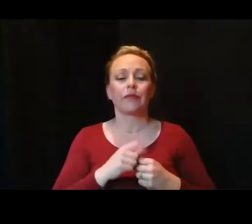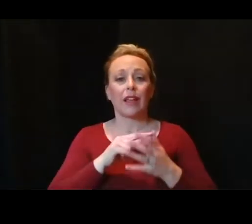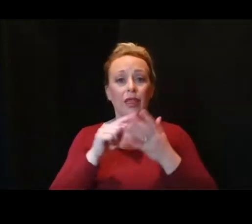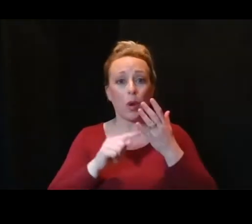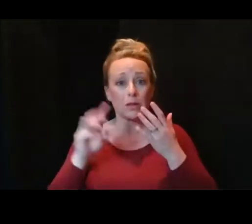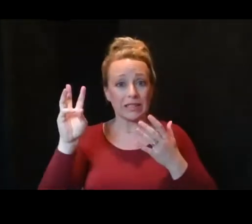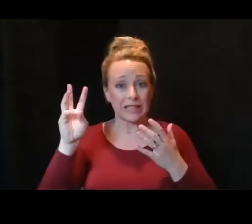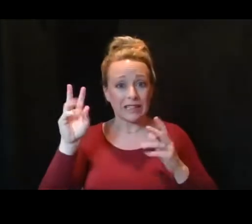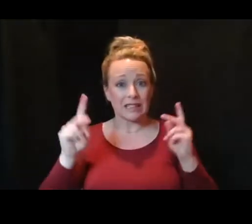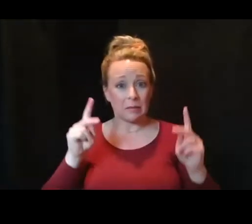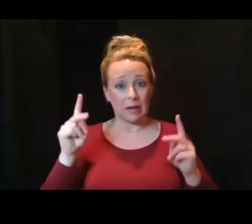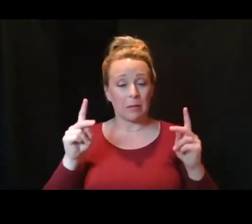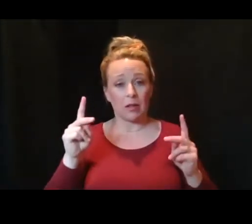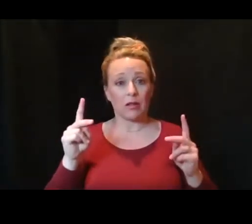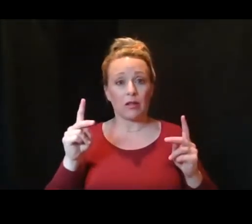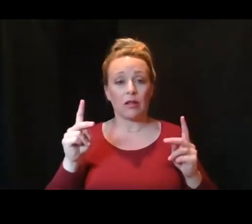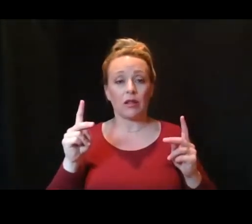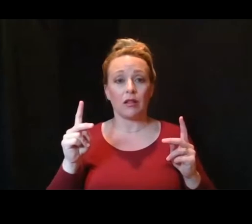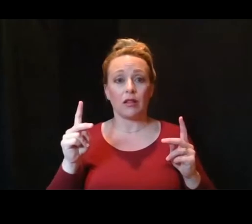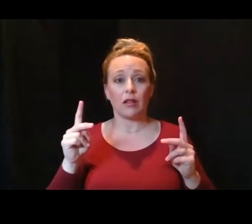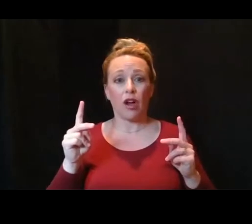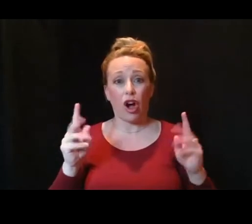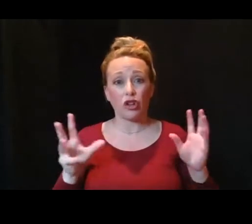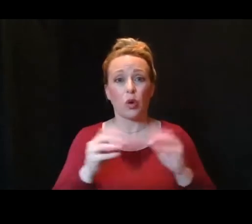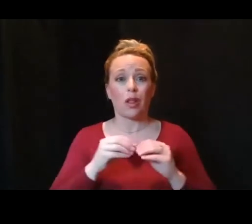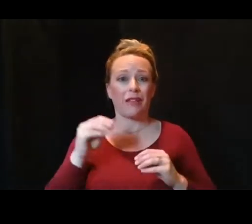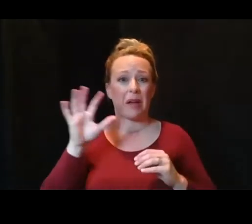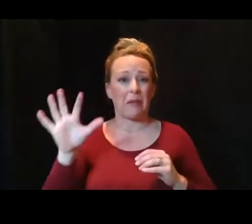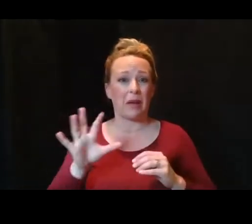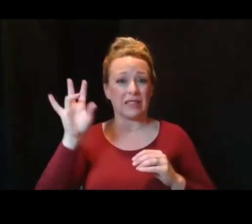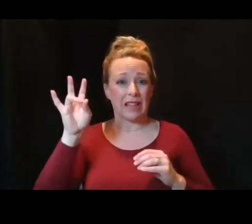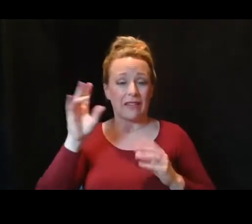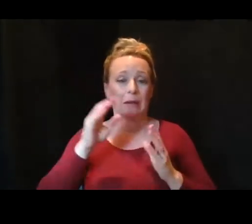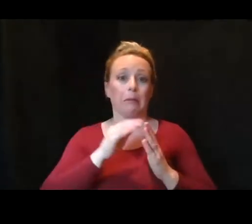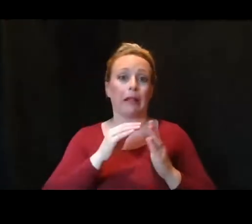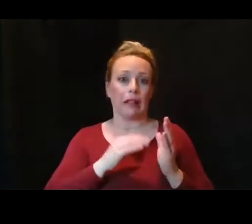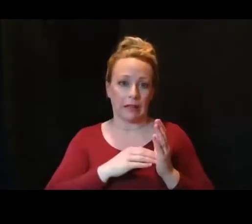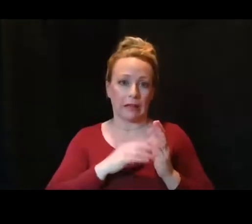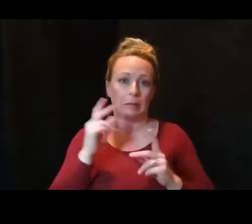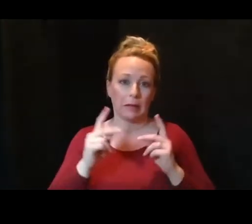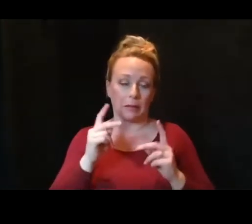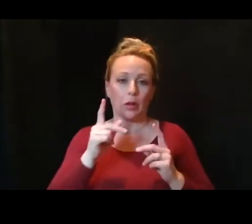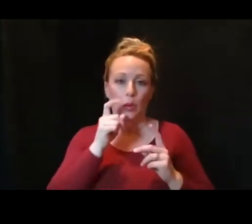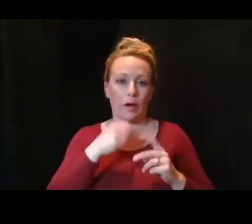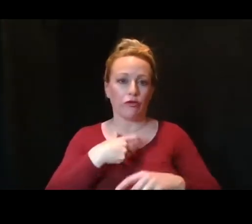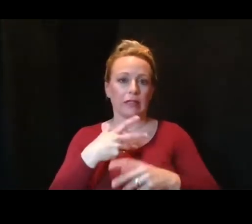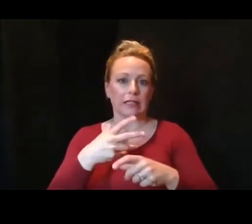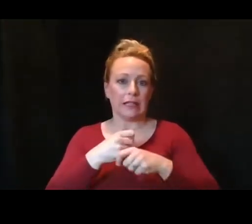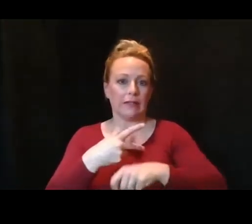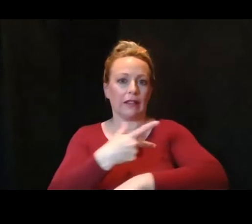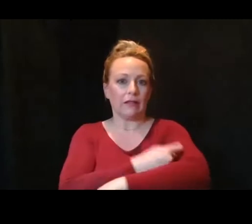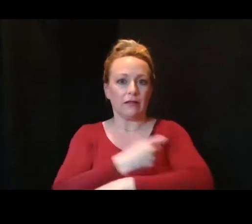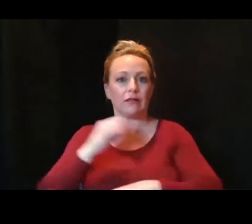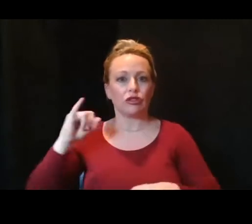almost seven million recipients of the Johnson & Johnson vaccine. The rate is about one in 1